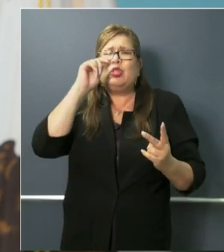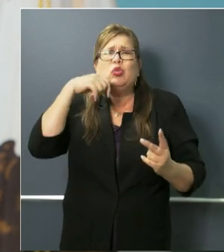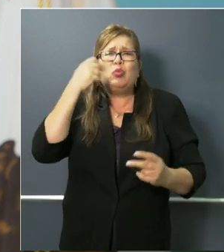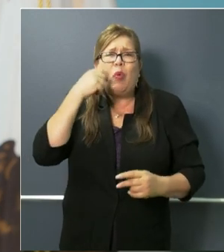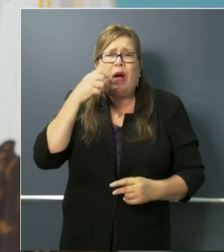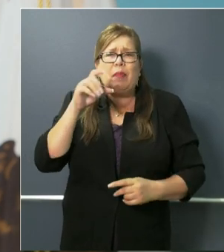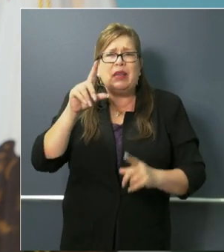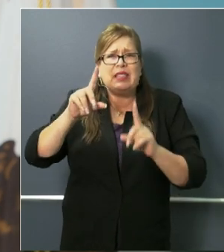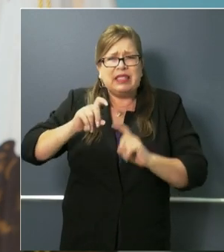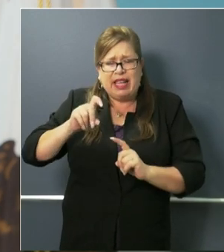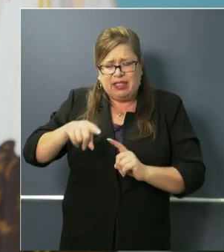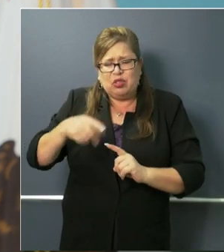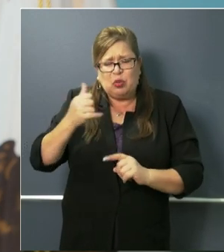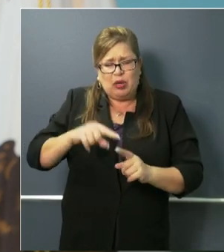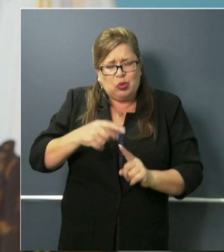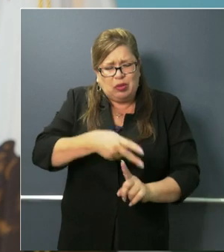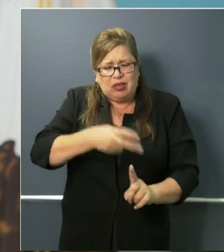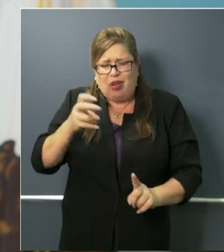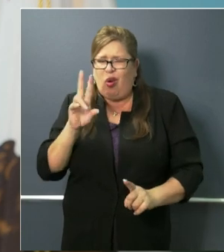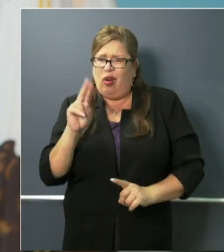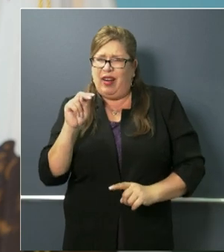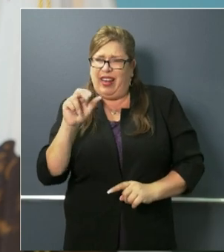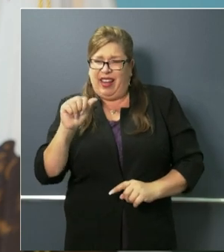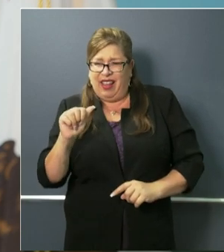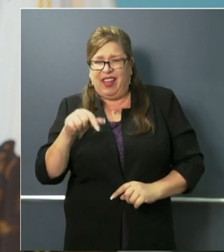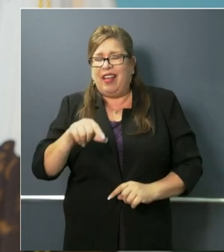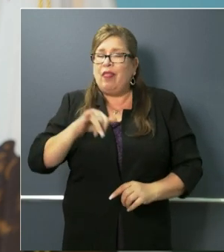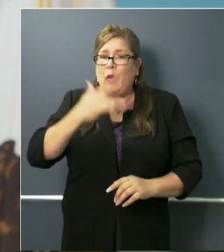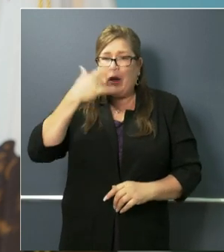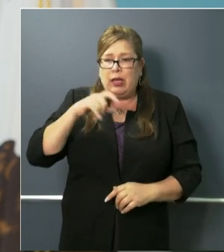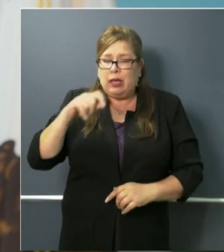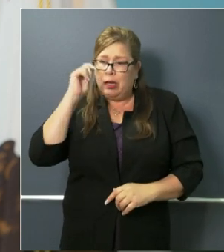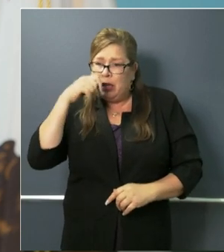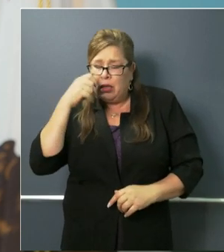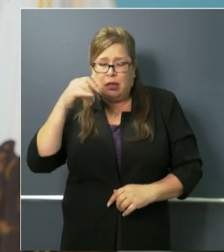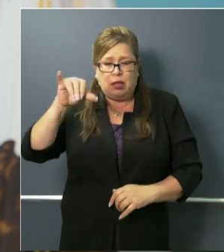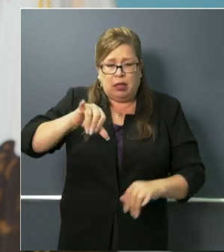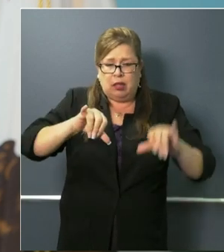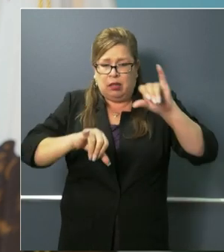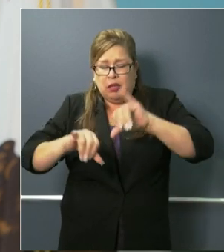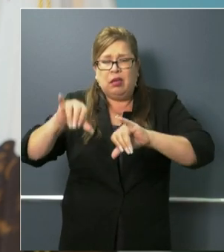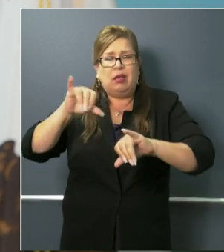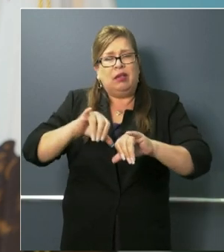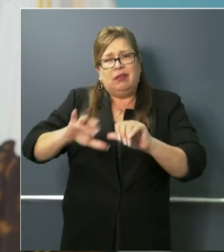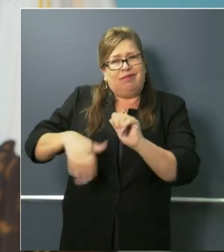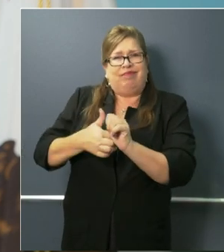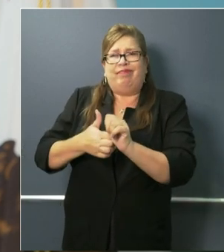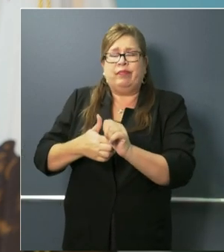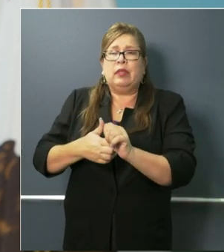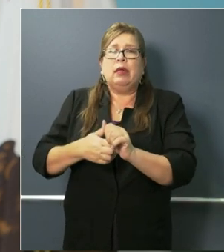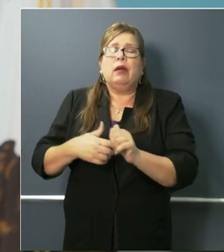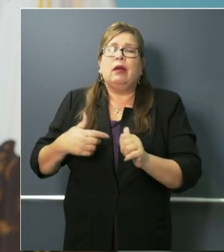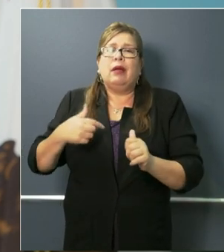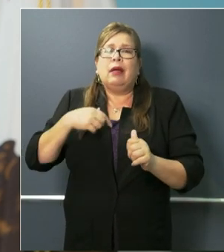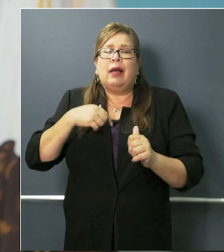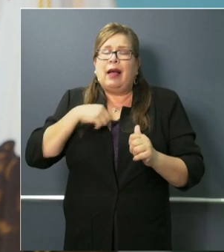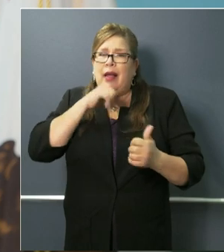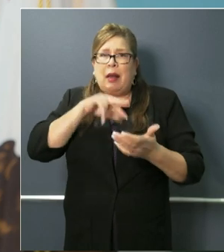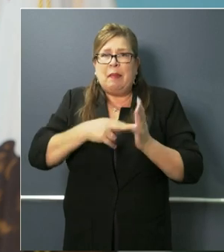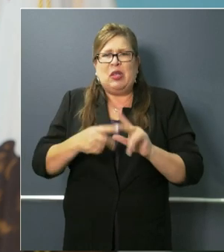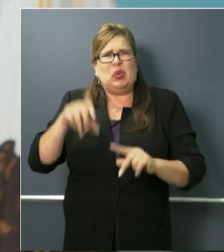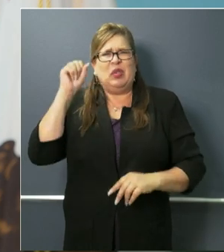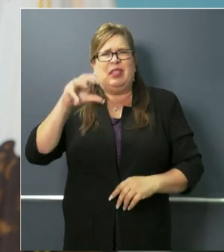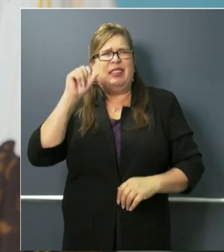that try to extract the viral RNA, that's the need for RNA extraction kits on the back end. I don't mean again to confuse